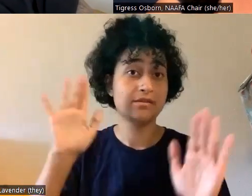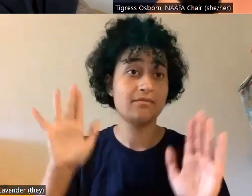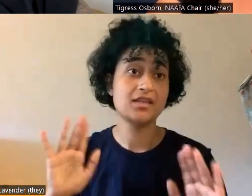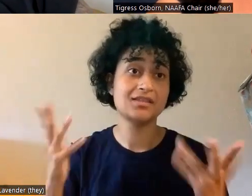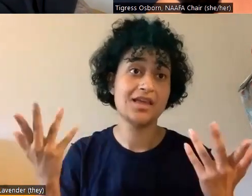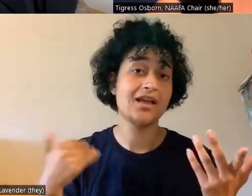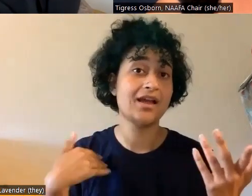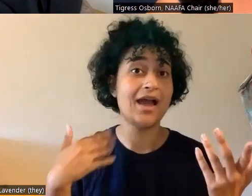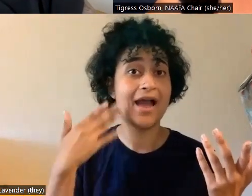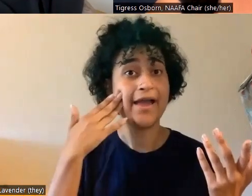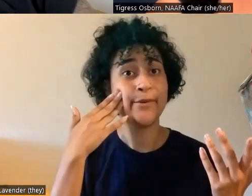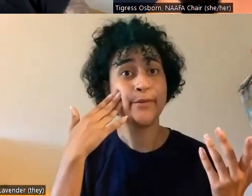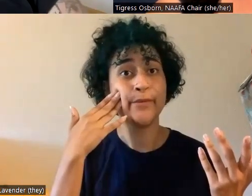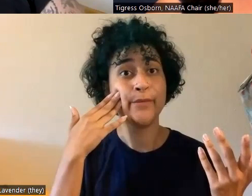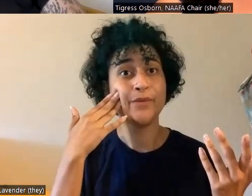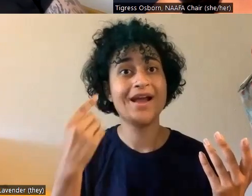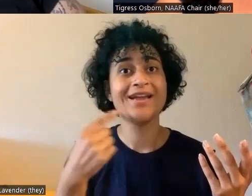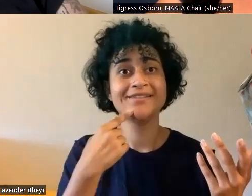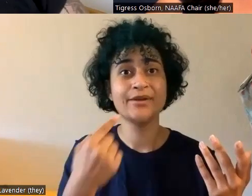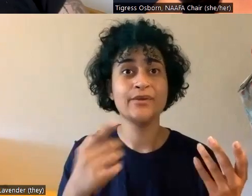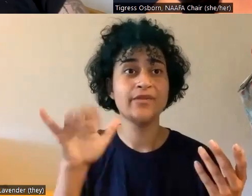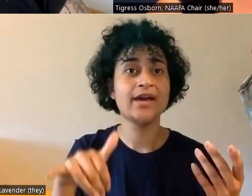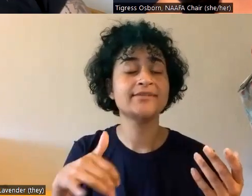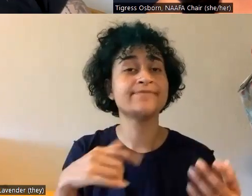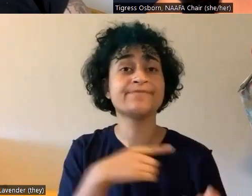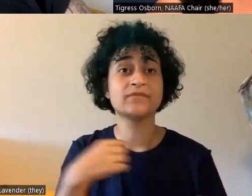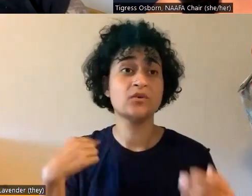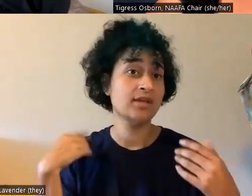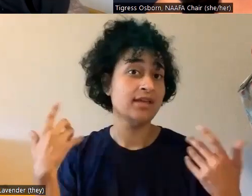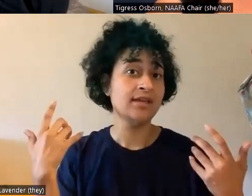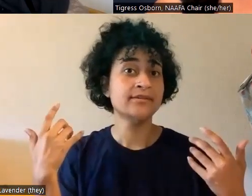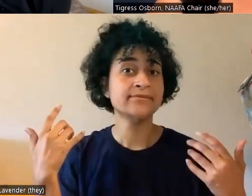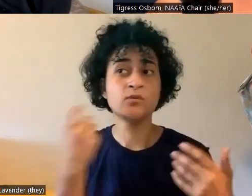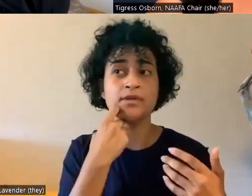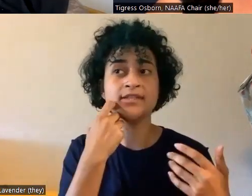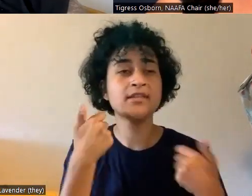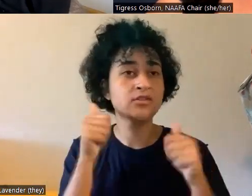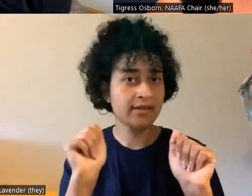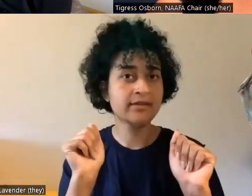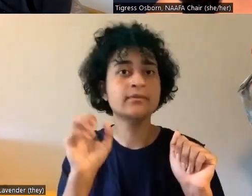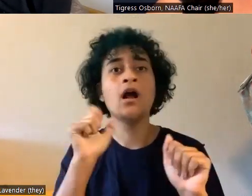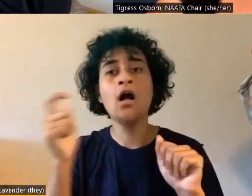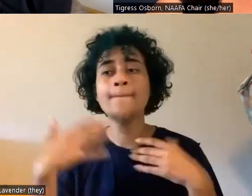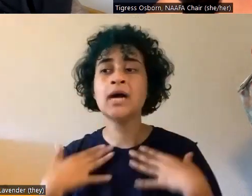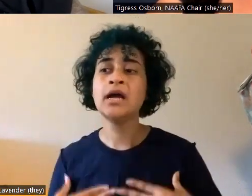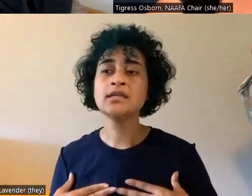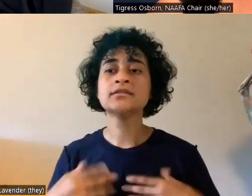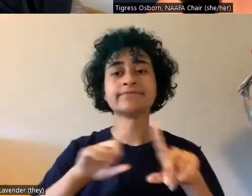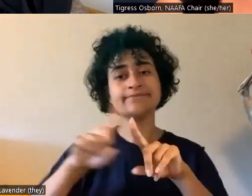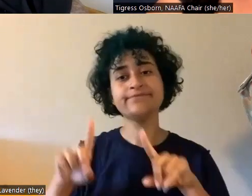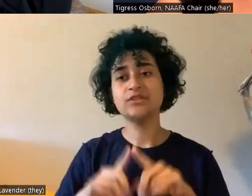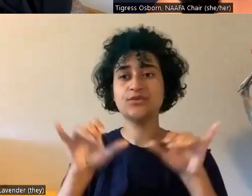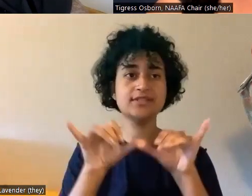I, I know I can vouch and tell you that we tested them on all bodies, different sizes of fat bodies.